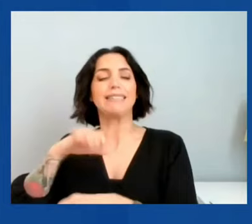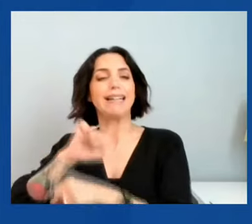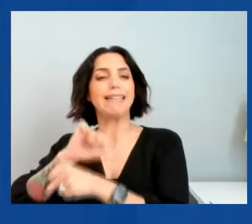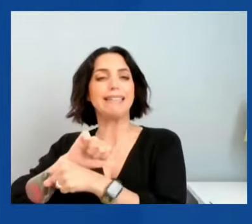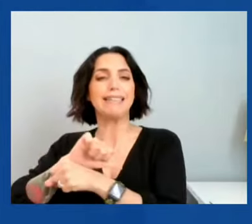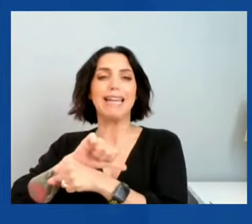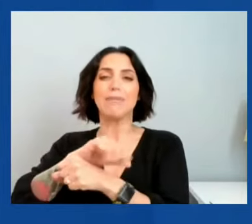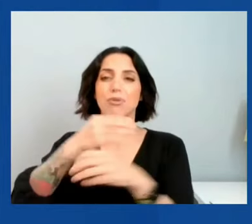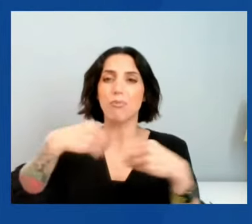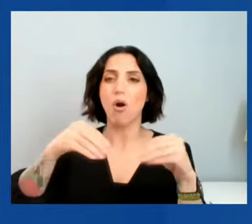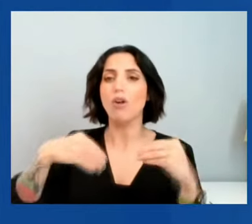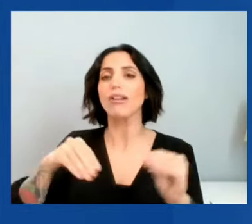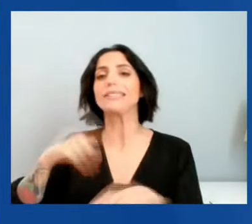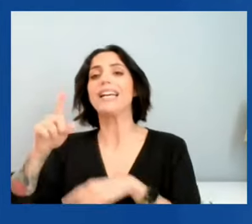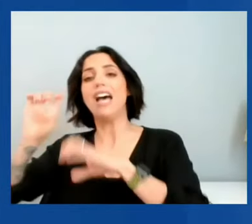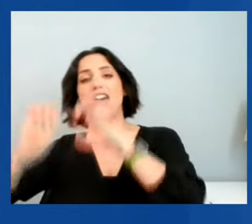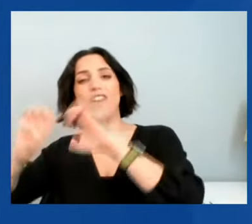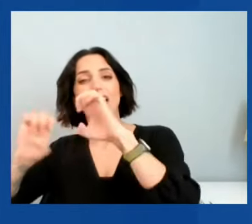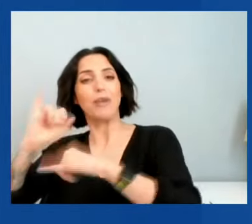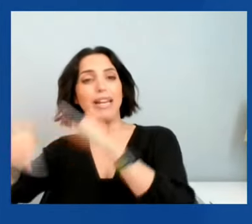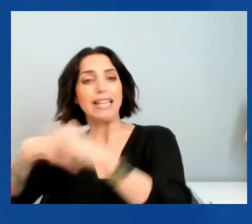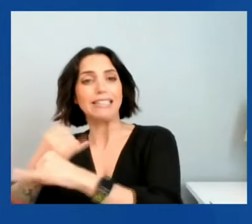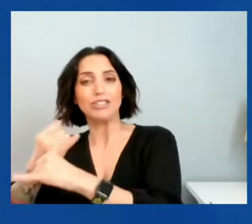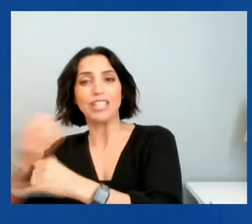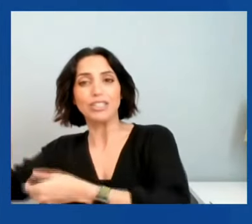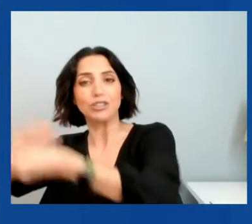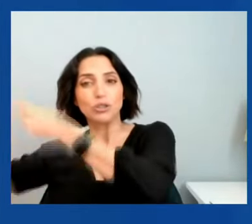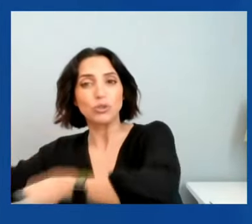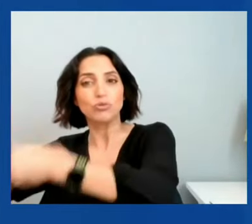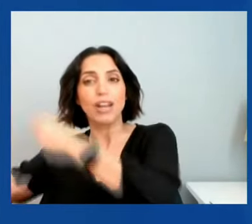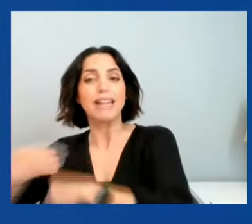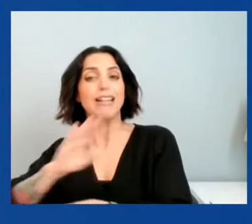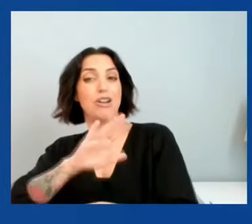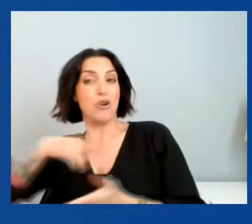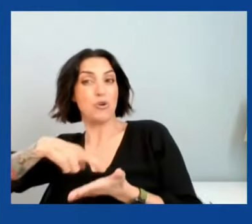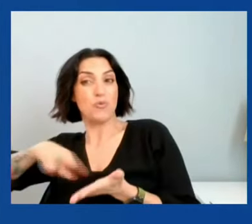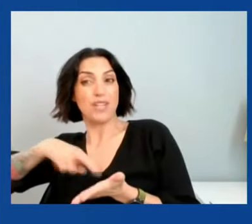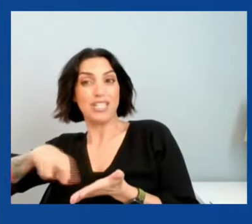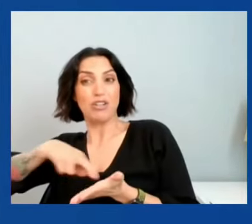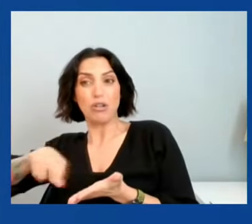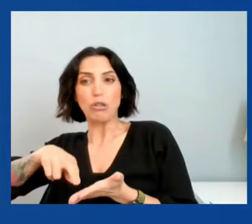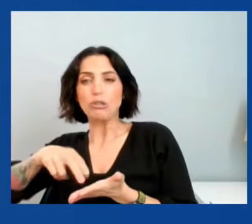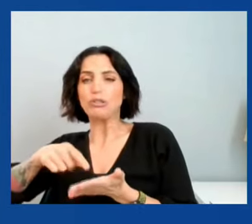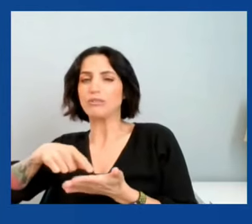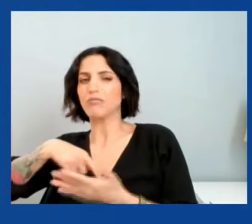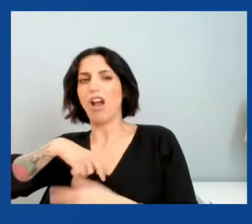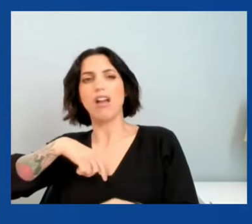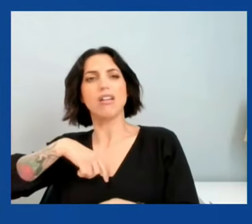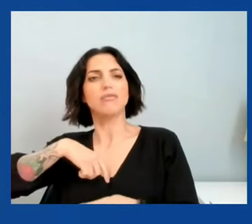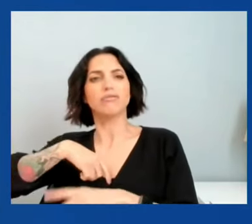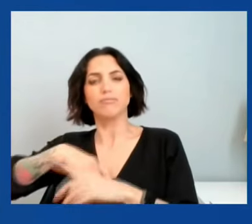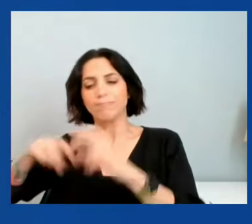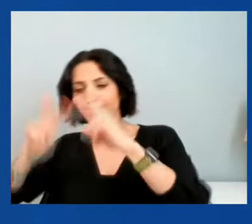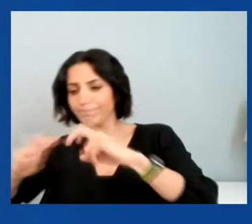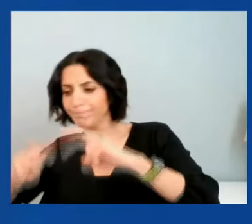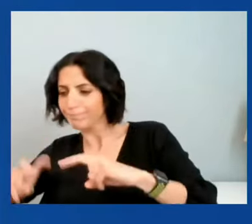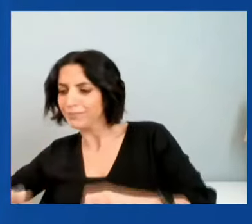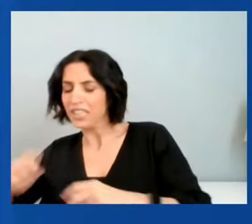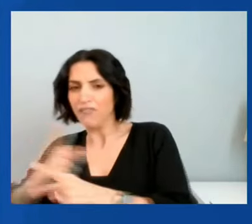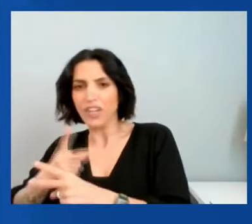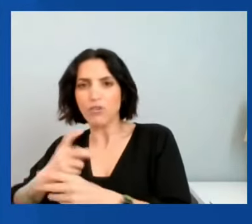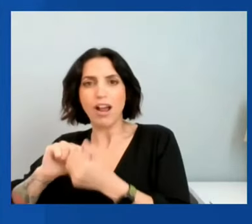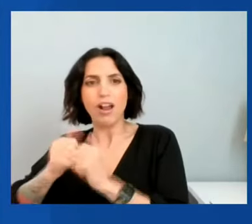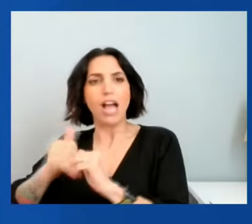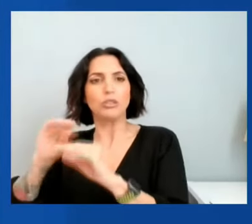trade, her research has detailed the fault lines in the modern global economy and it's looked for ways to fix them. Since